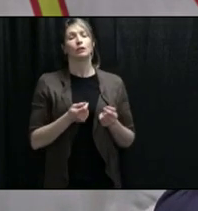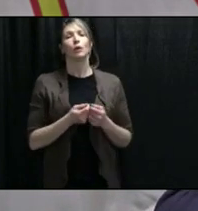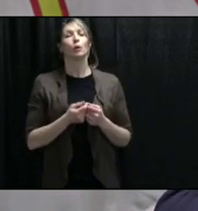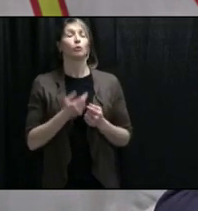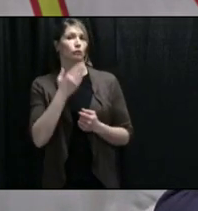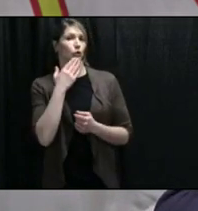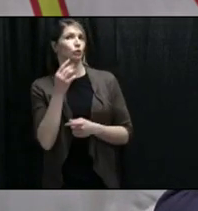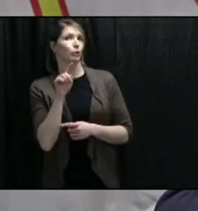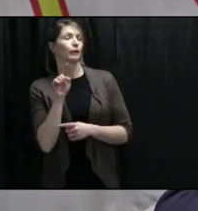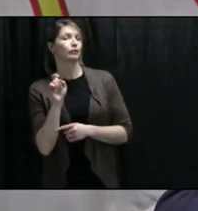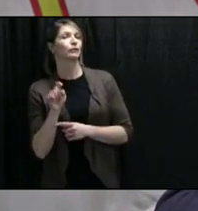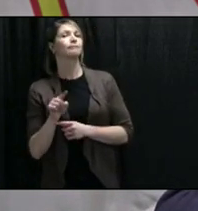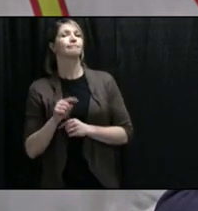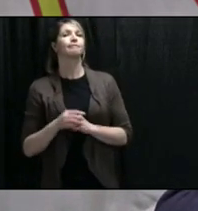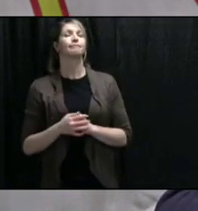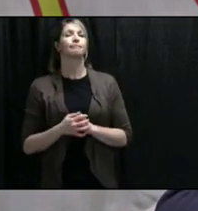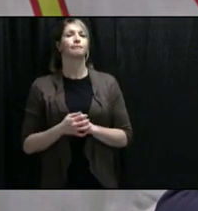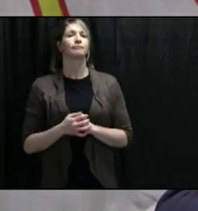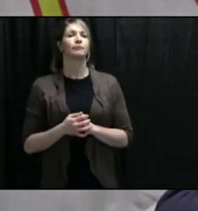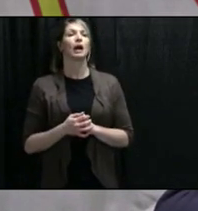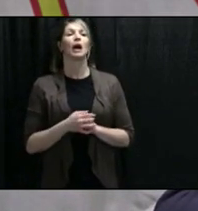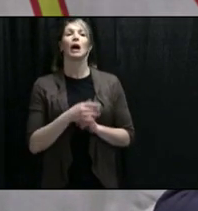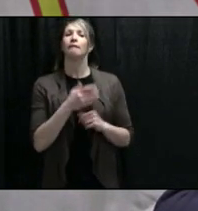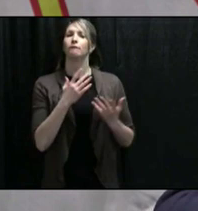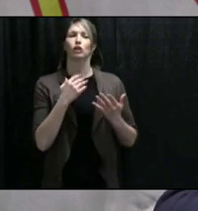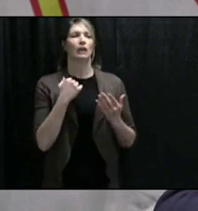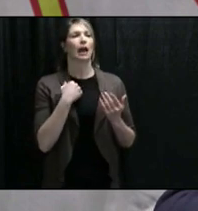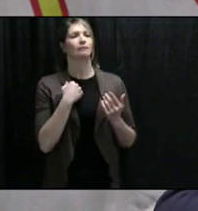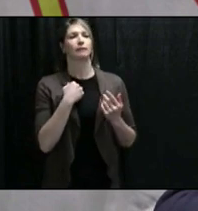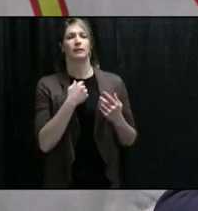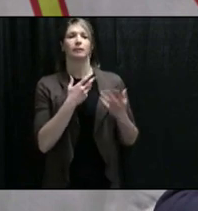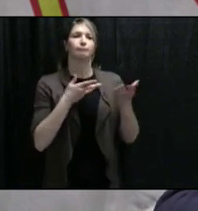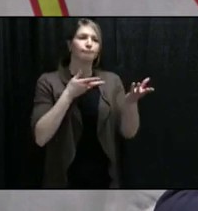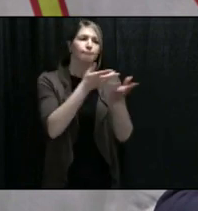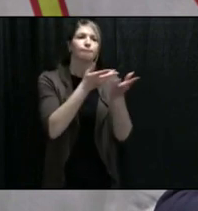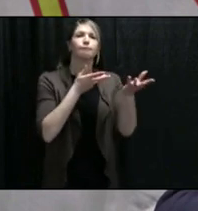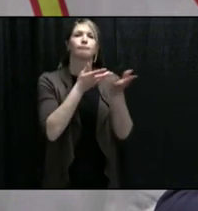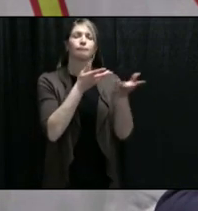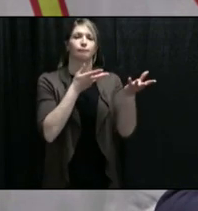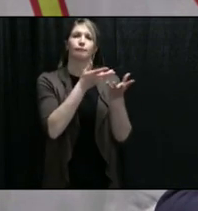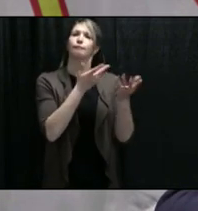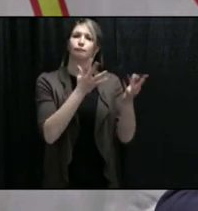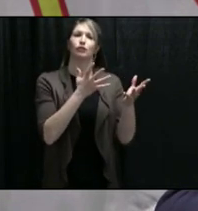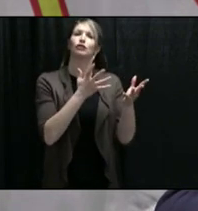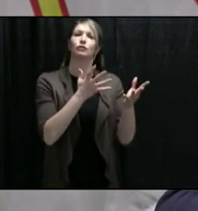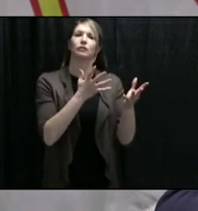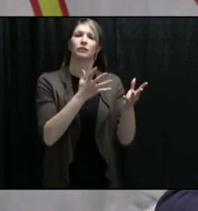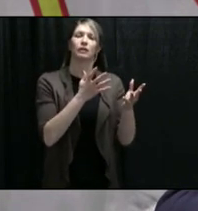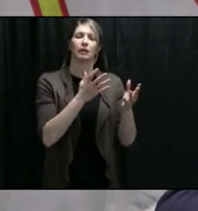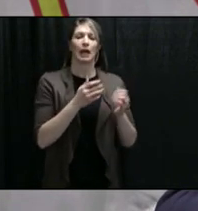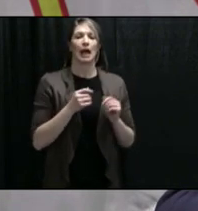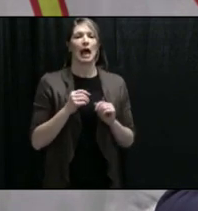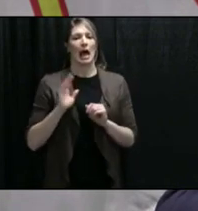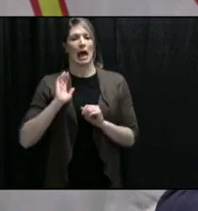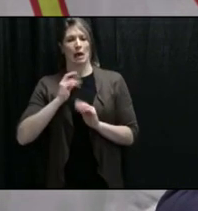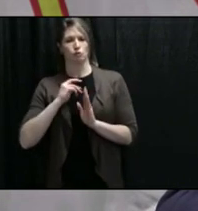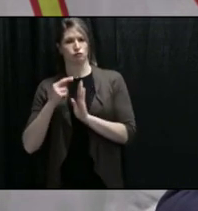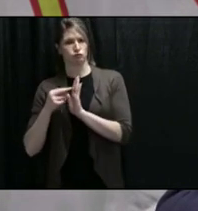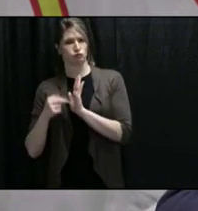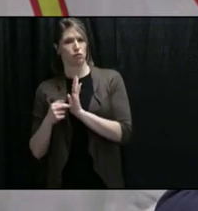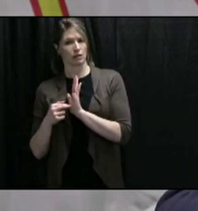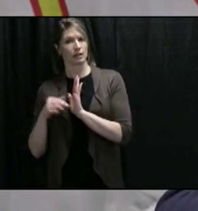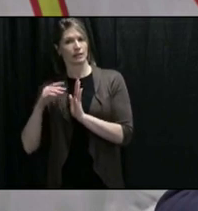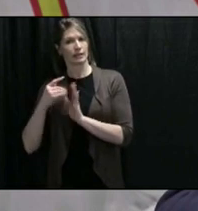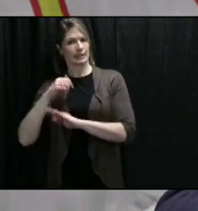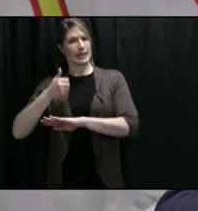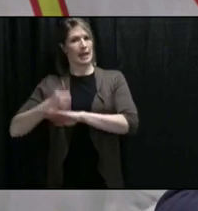we have officials that are working with them. And when we look at the mechanisms and some of the changes that we've made as you go into Labrador, which